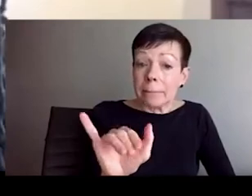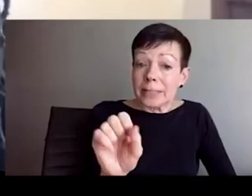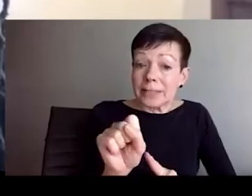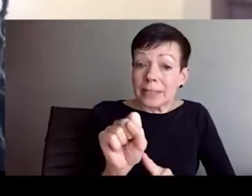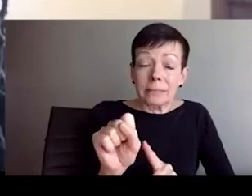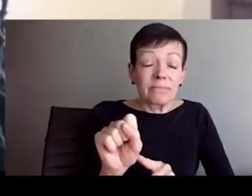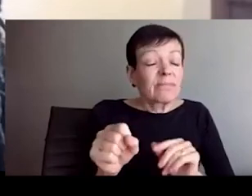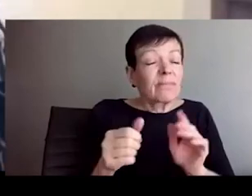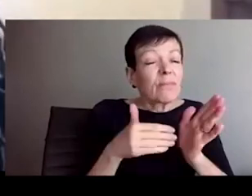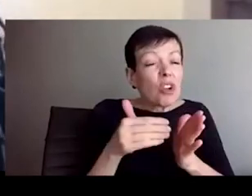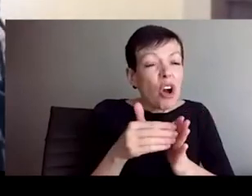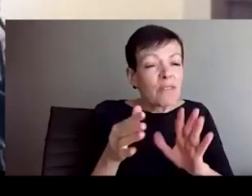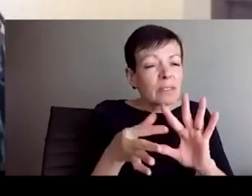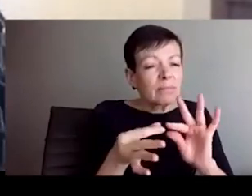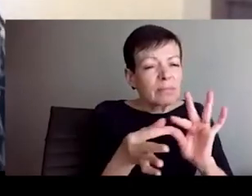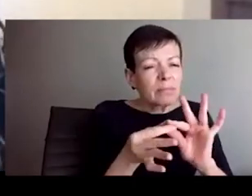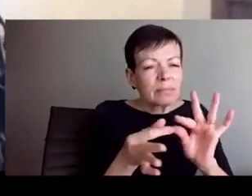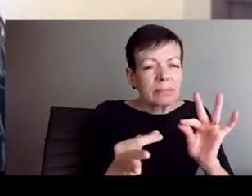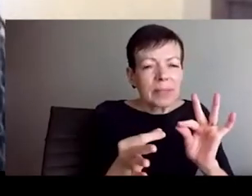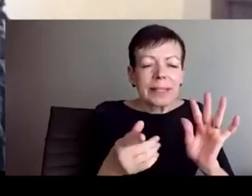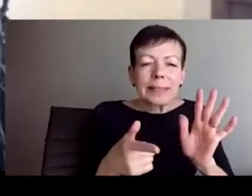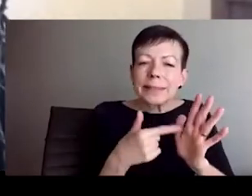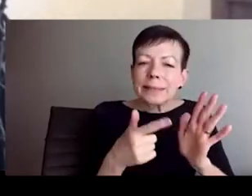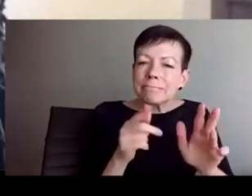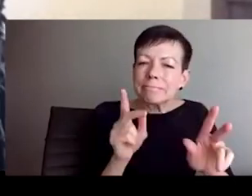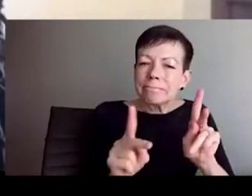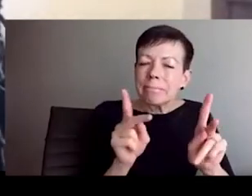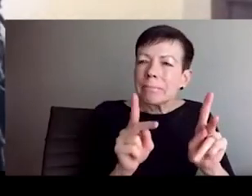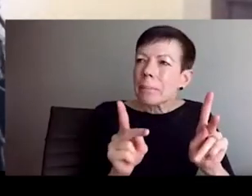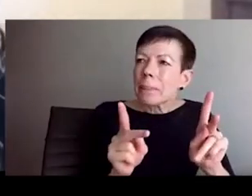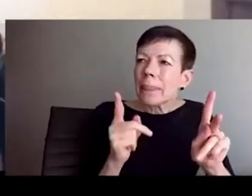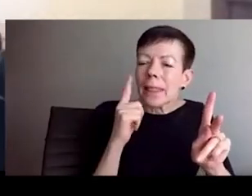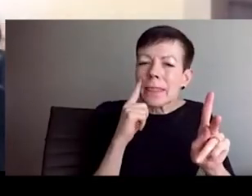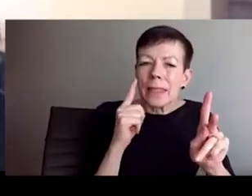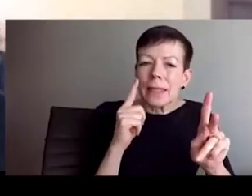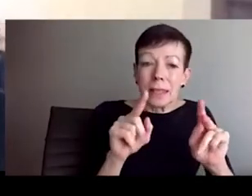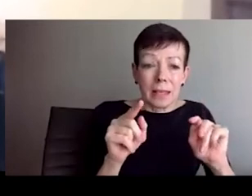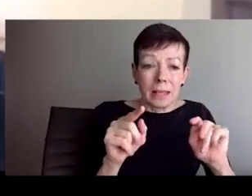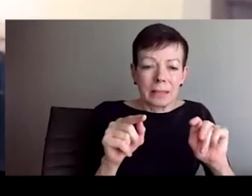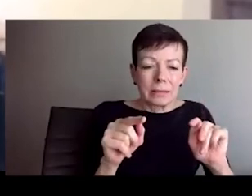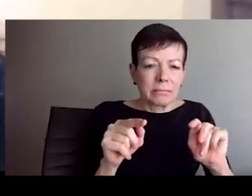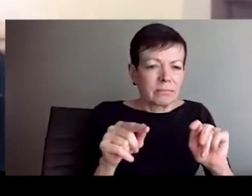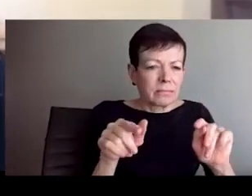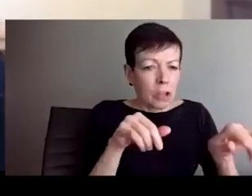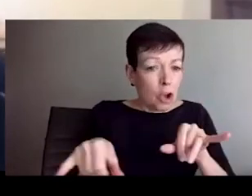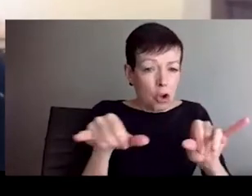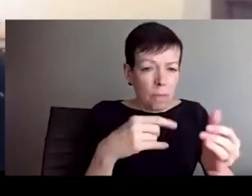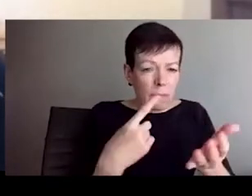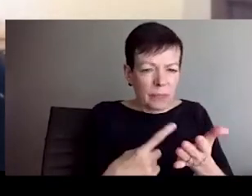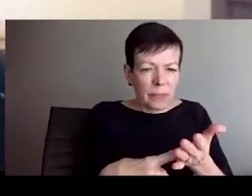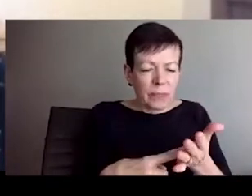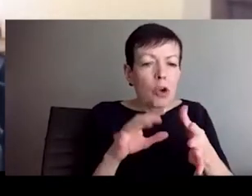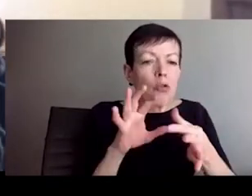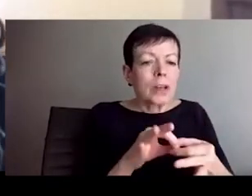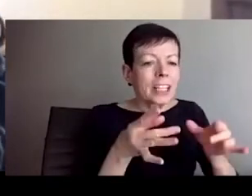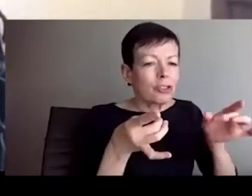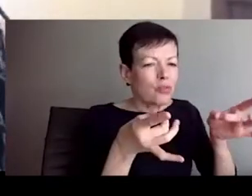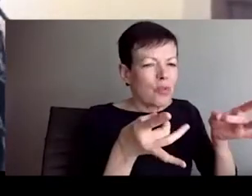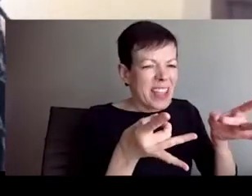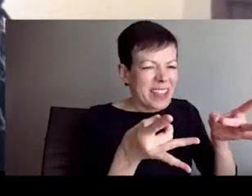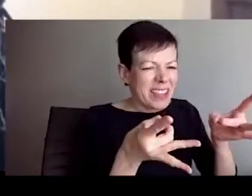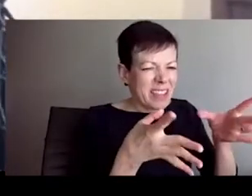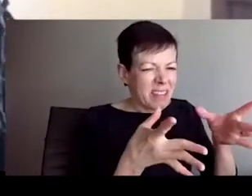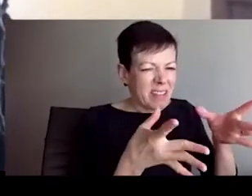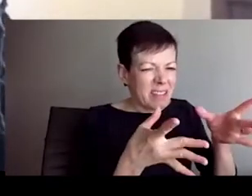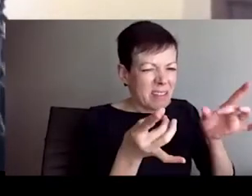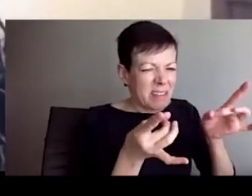affects everyone, right? It's not just that non-white people are racialized. Everyone's racialized. And so we have to think about how that